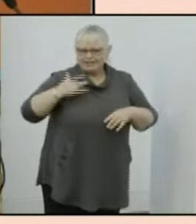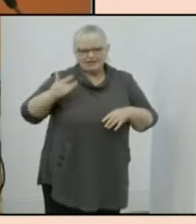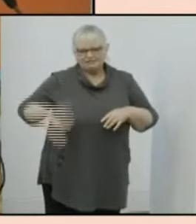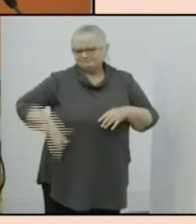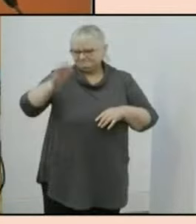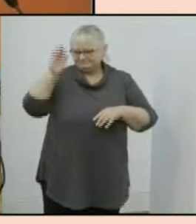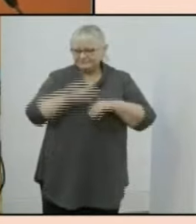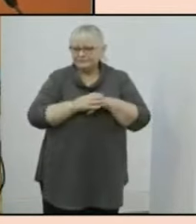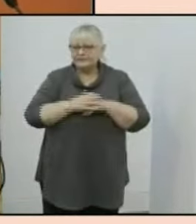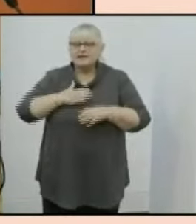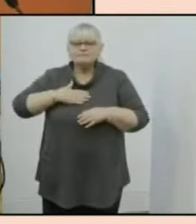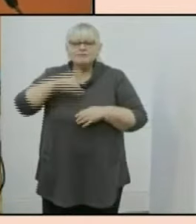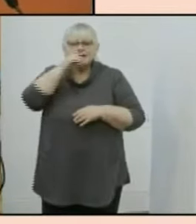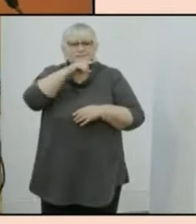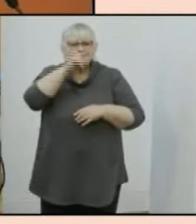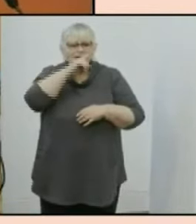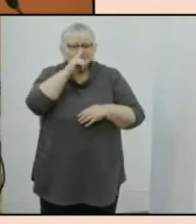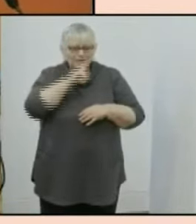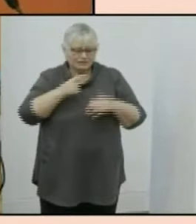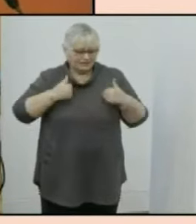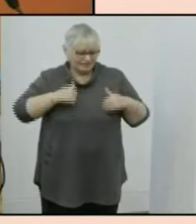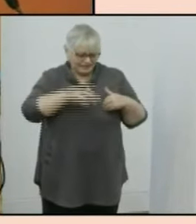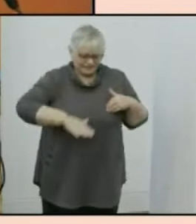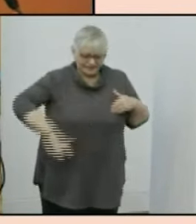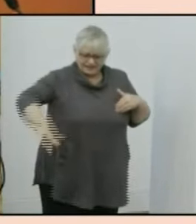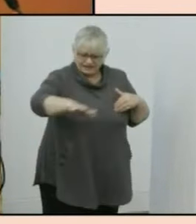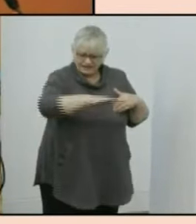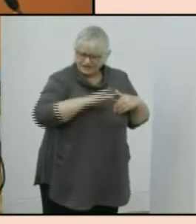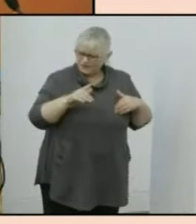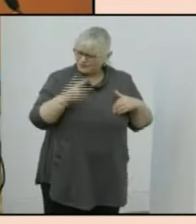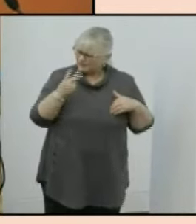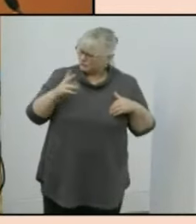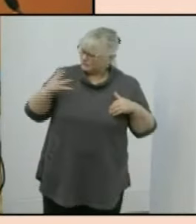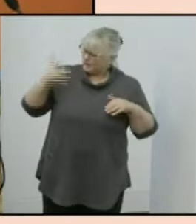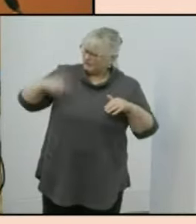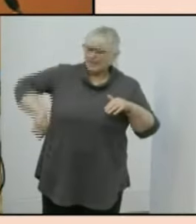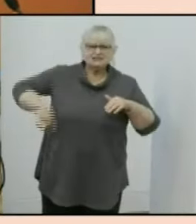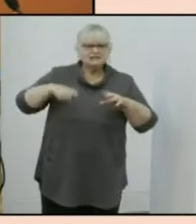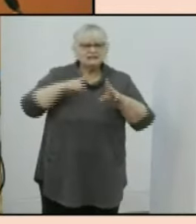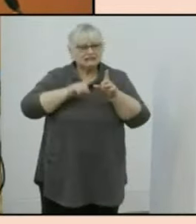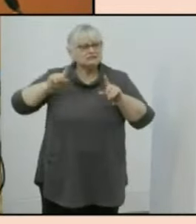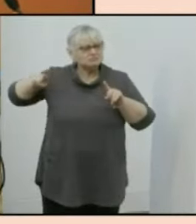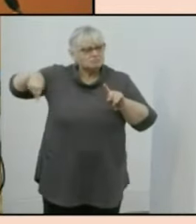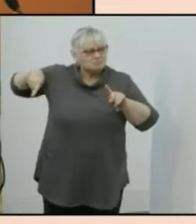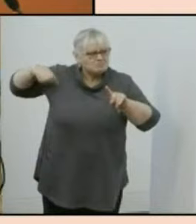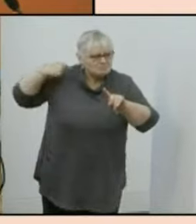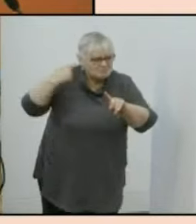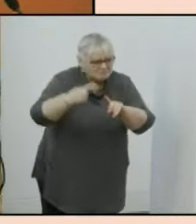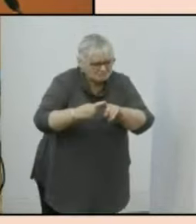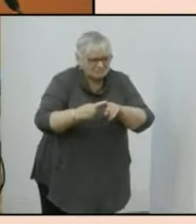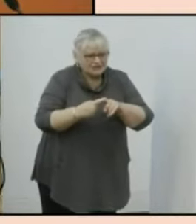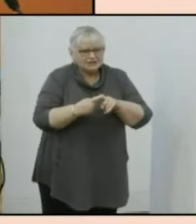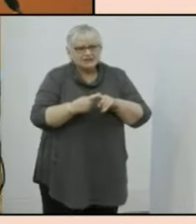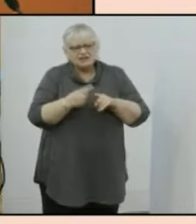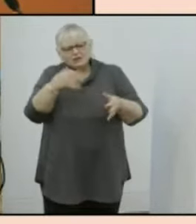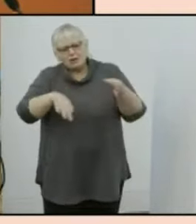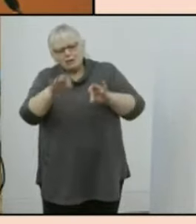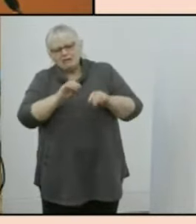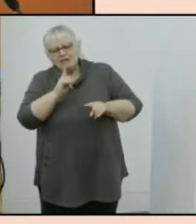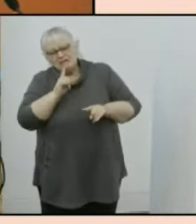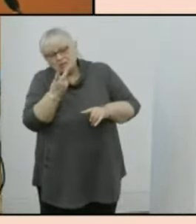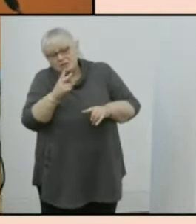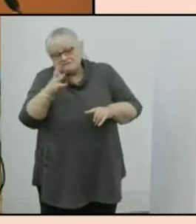um my people uh we've occupied this region for something like 25 000 years at least uh that was just a scientific